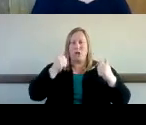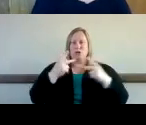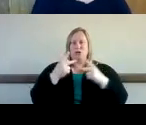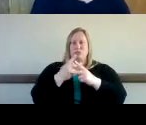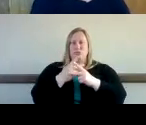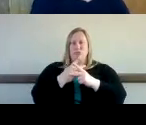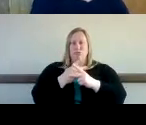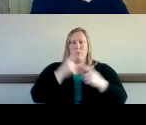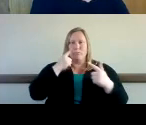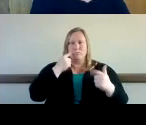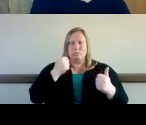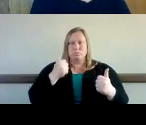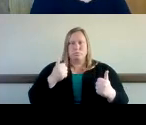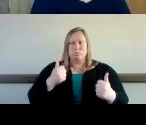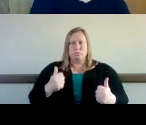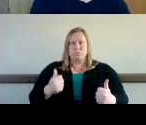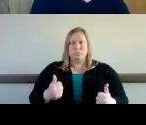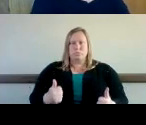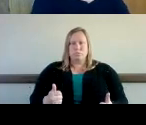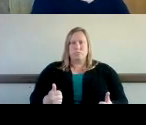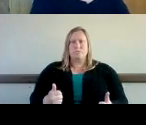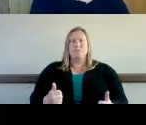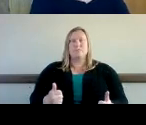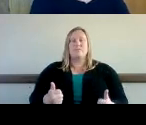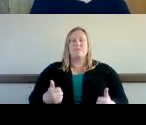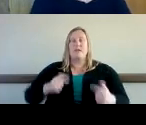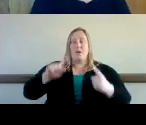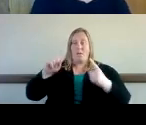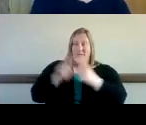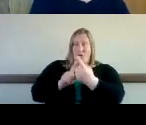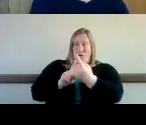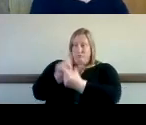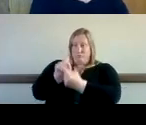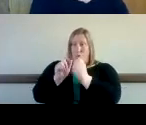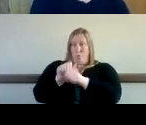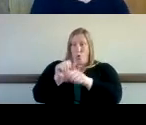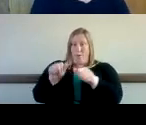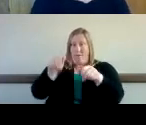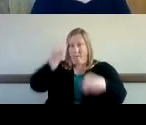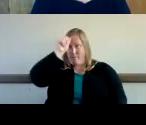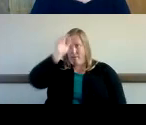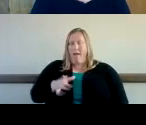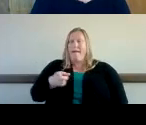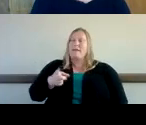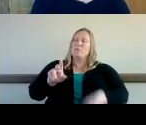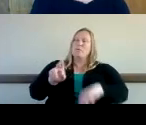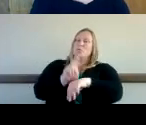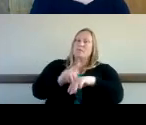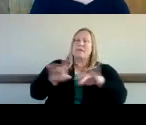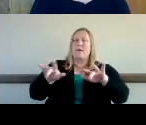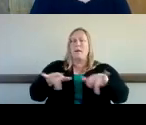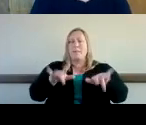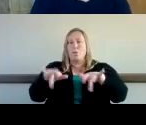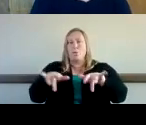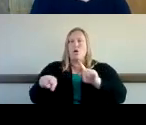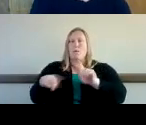um and when we first started working with him he was using a computer and a braille display